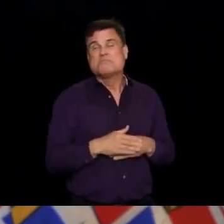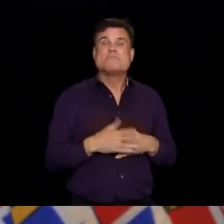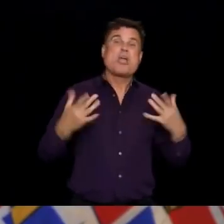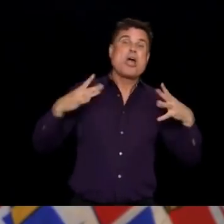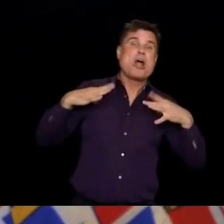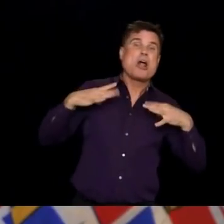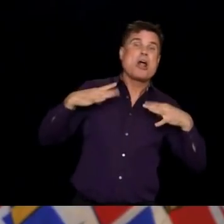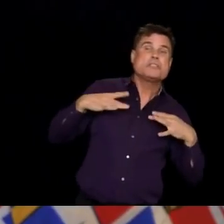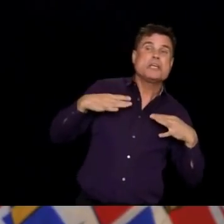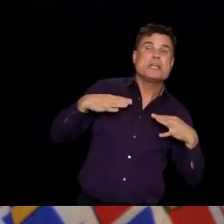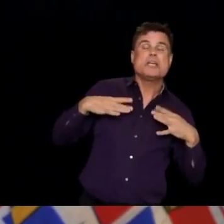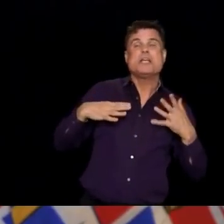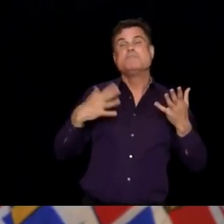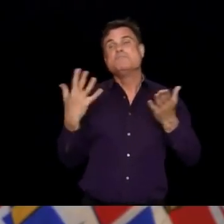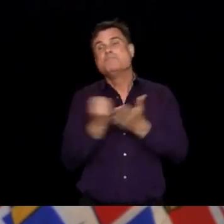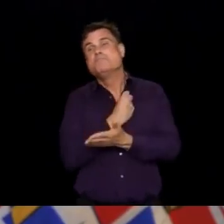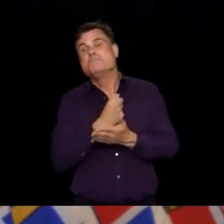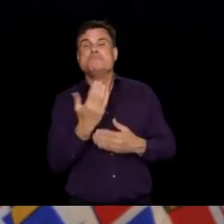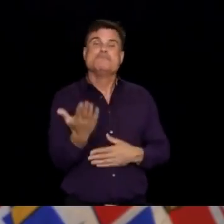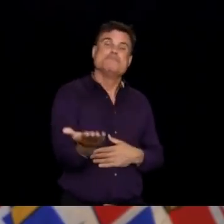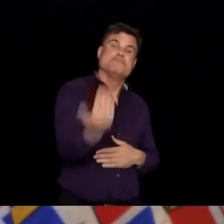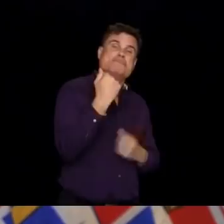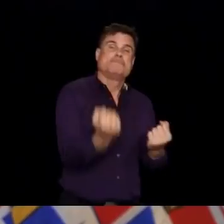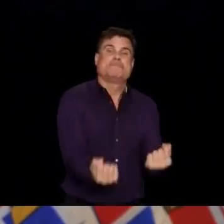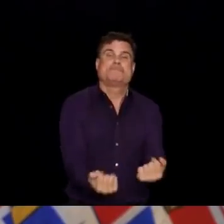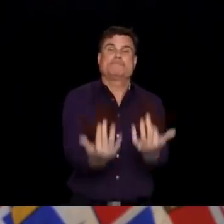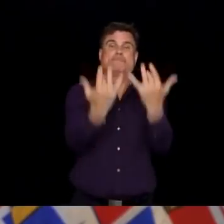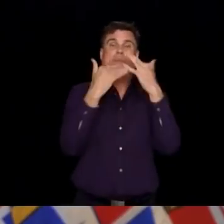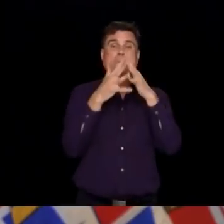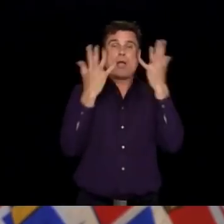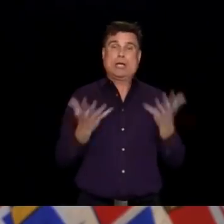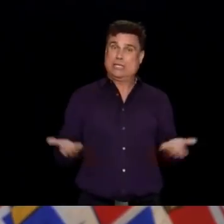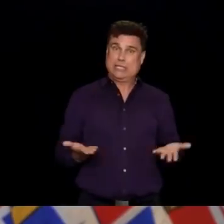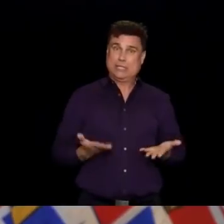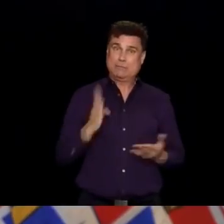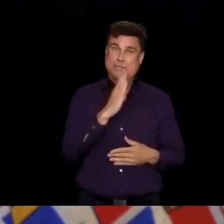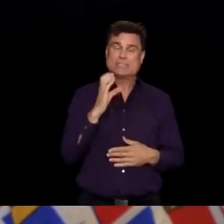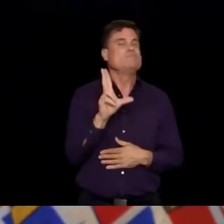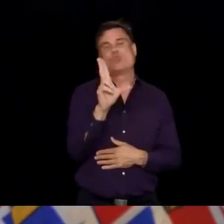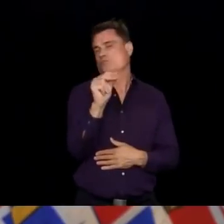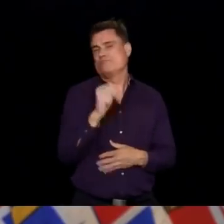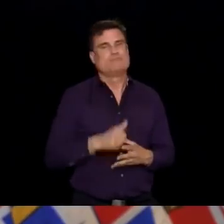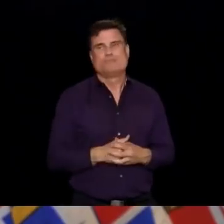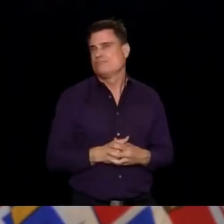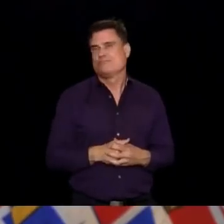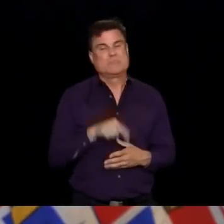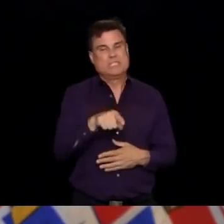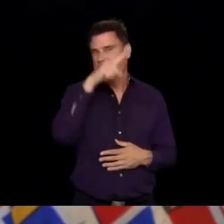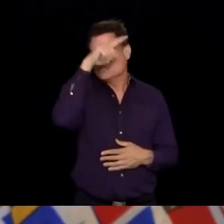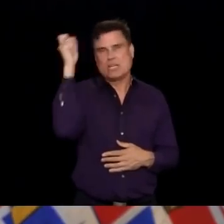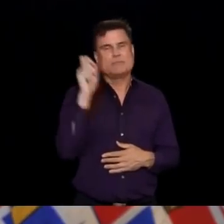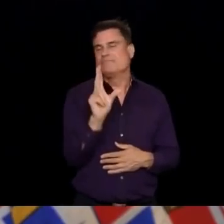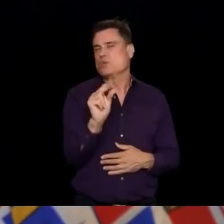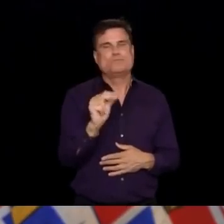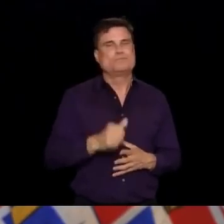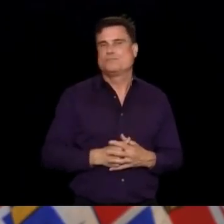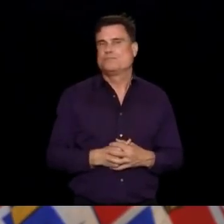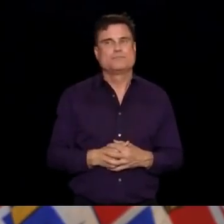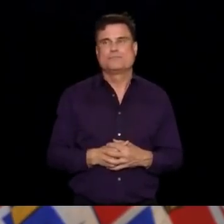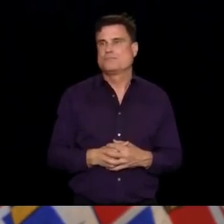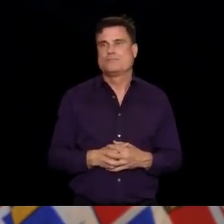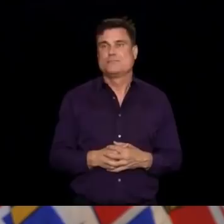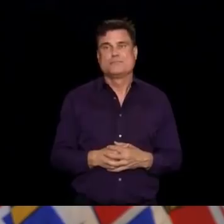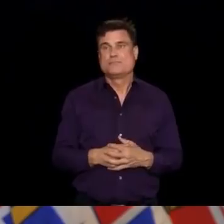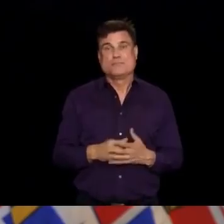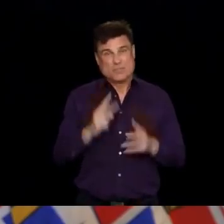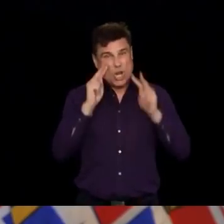the U.S. given the rates that we're seeing and how widespread it is in the U.S. right now. And it really shows us that once